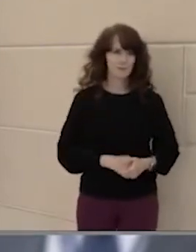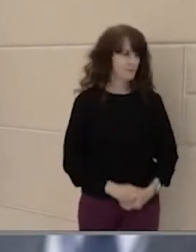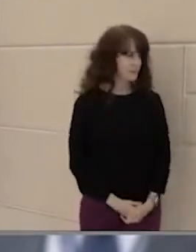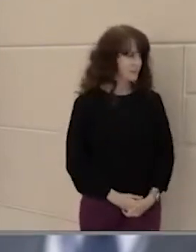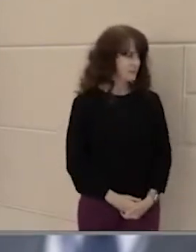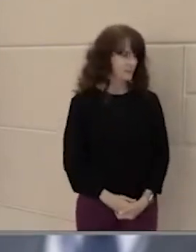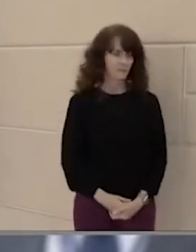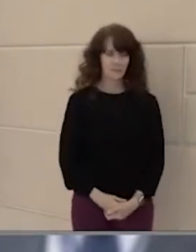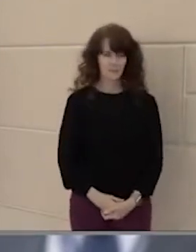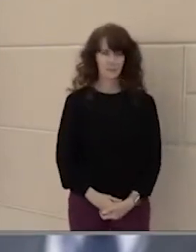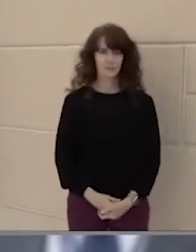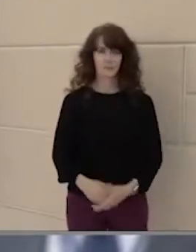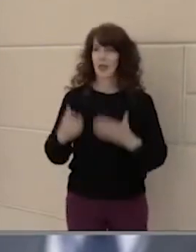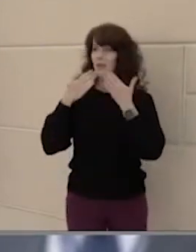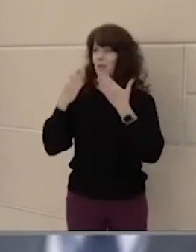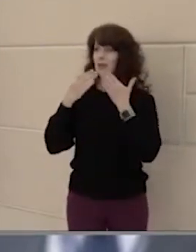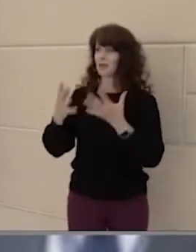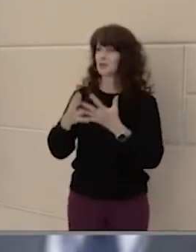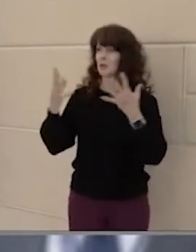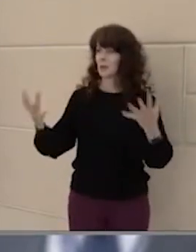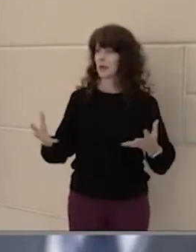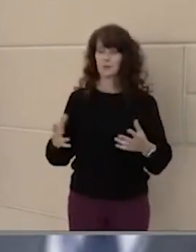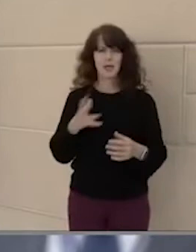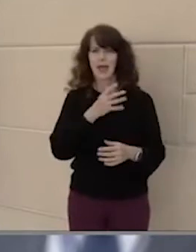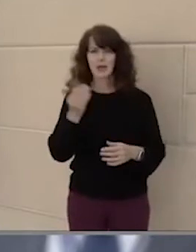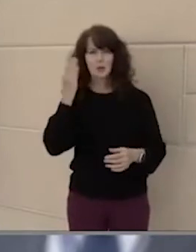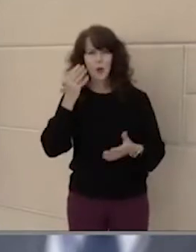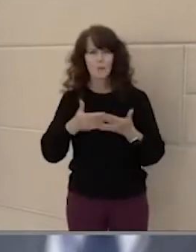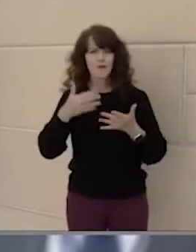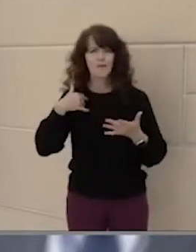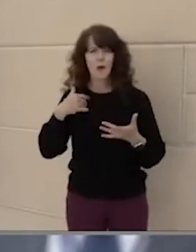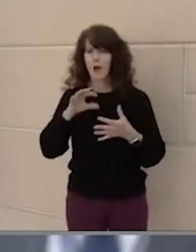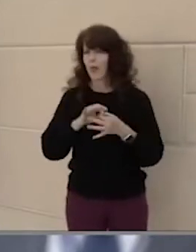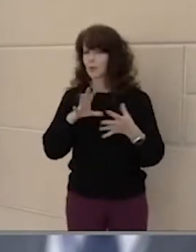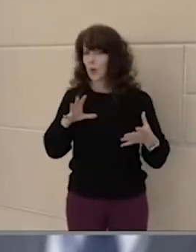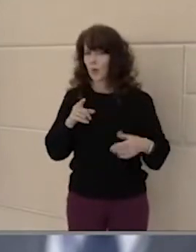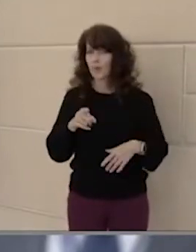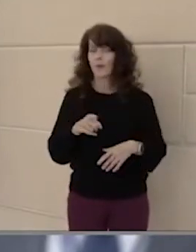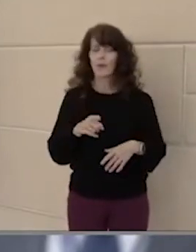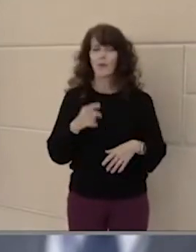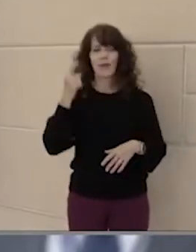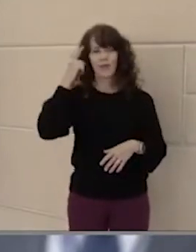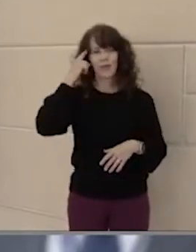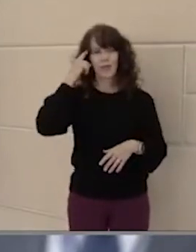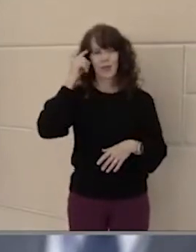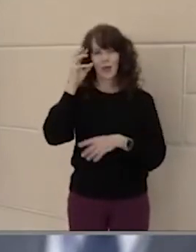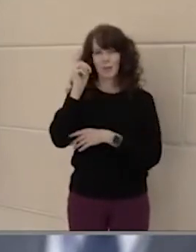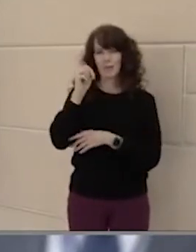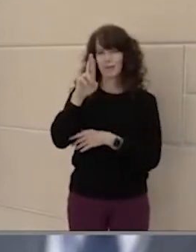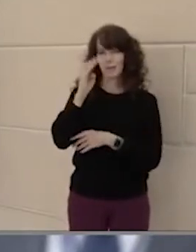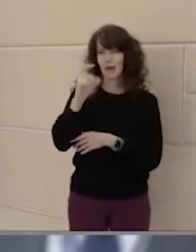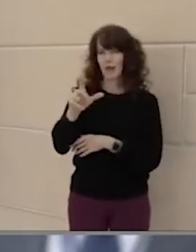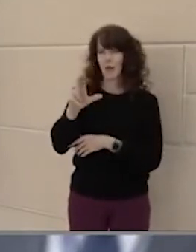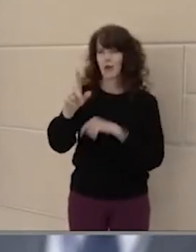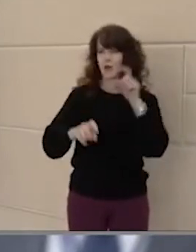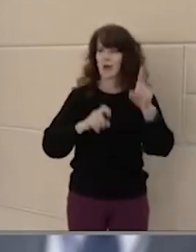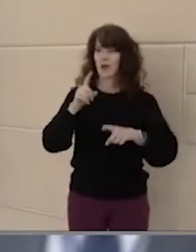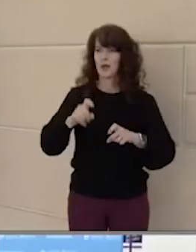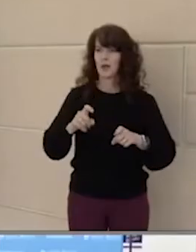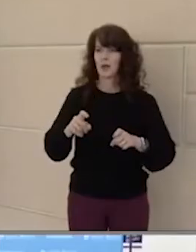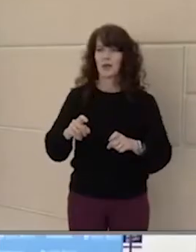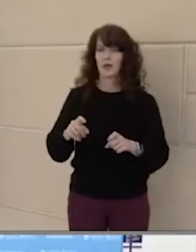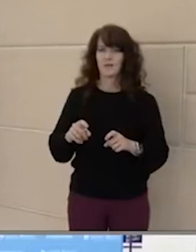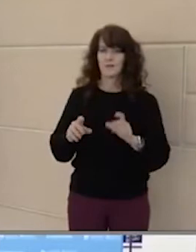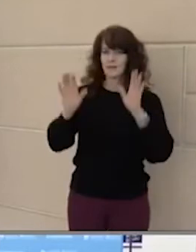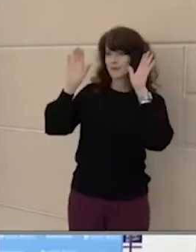So thanks again. you so much. Oh, and you know what? Before I let you go, I think Mr. Miller has something. Yeah, I just